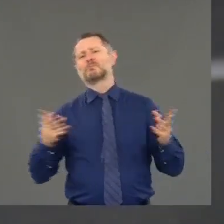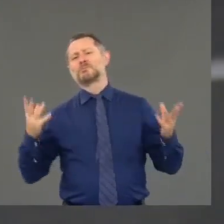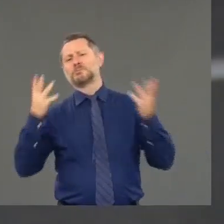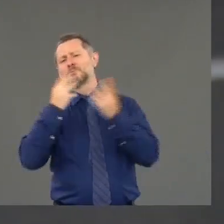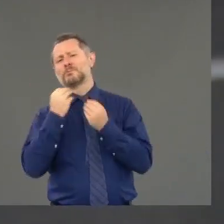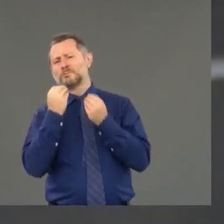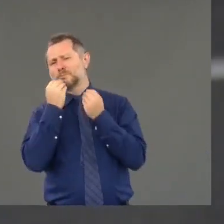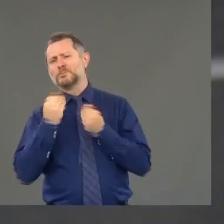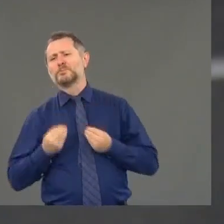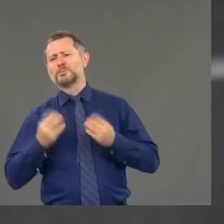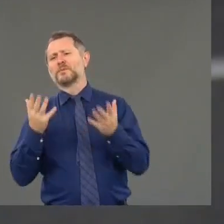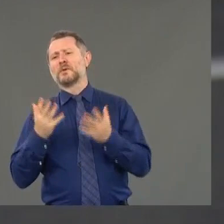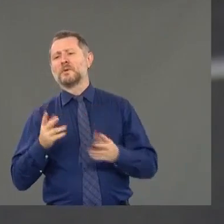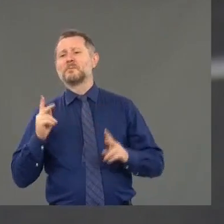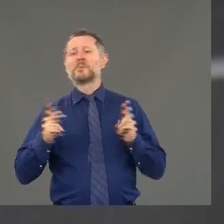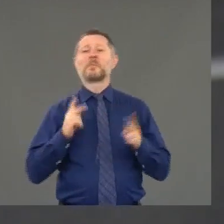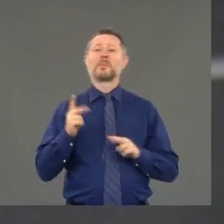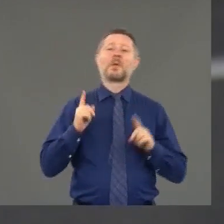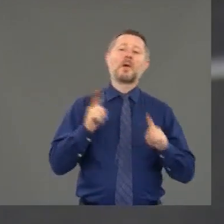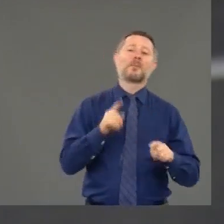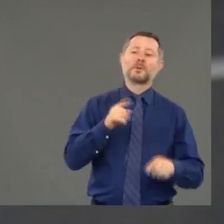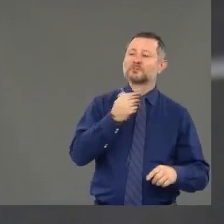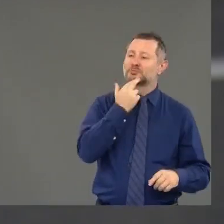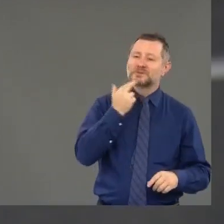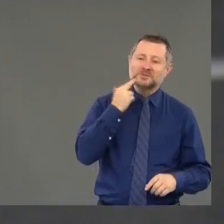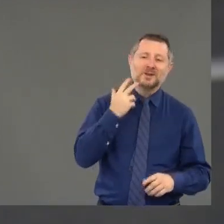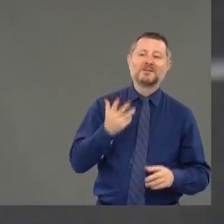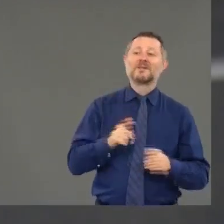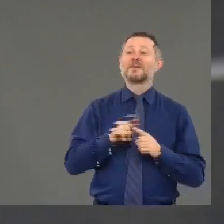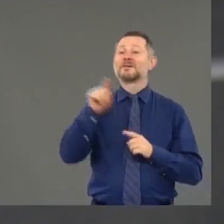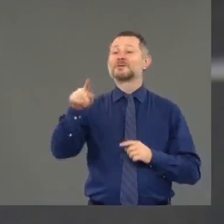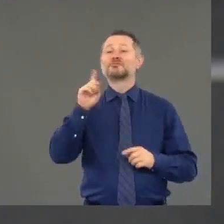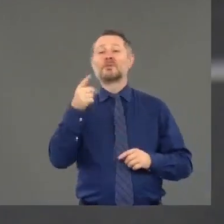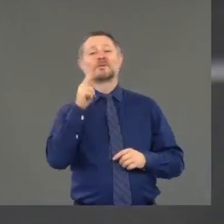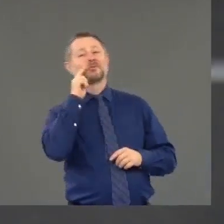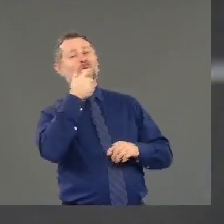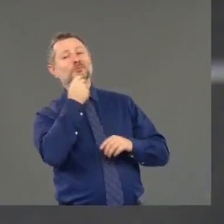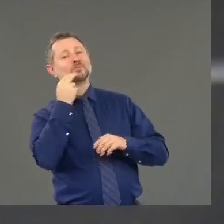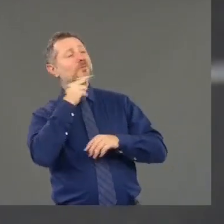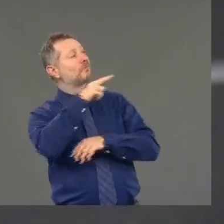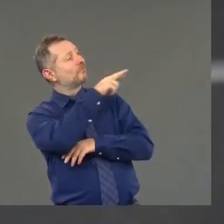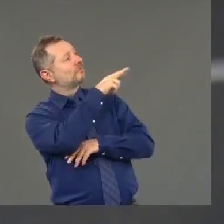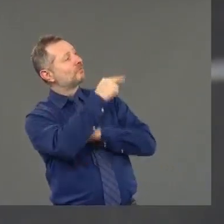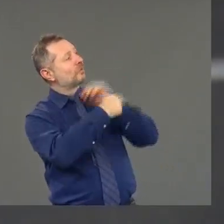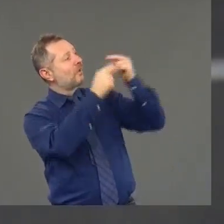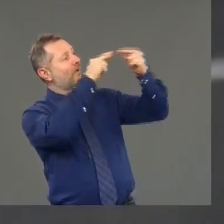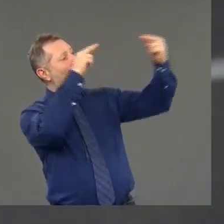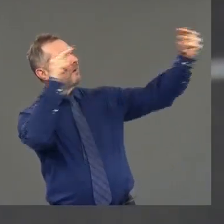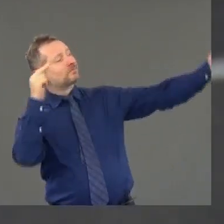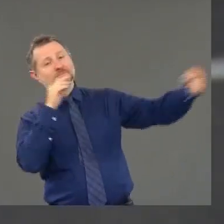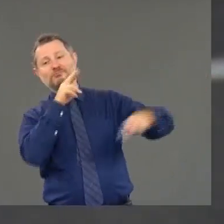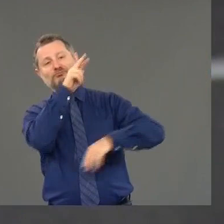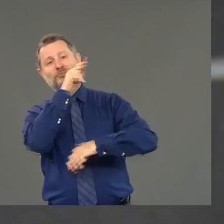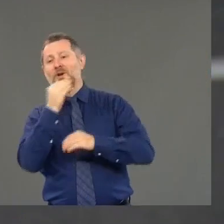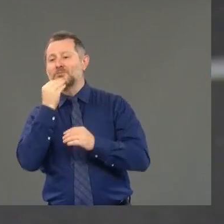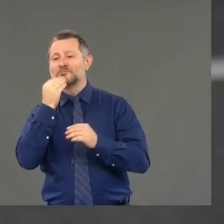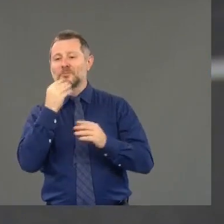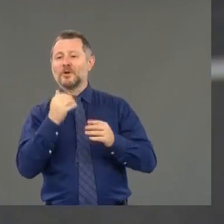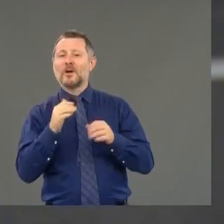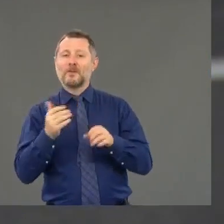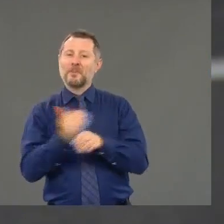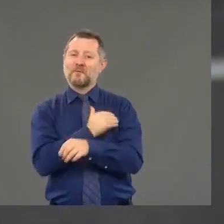People are coming to restaurants, et cetera, just to see the bridge, especially before this COVID situation.